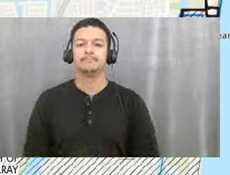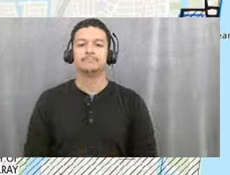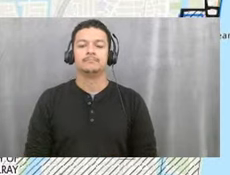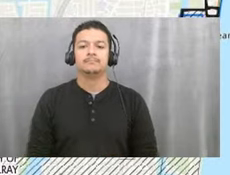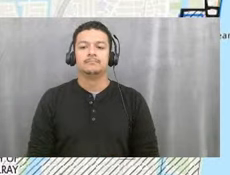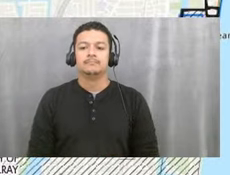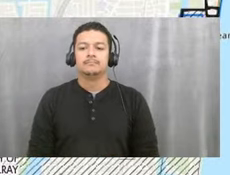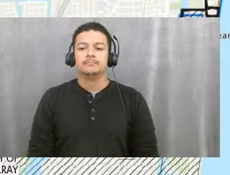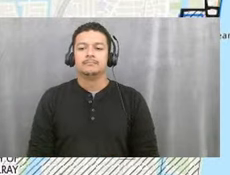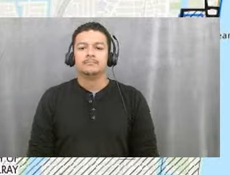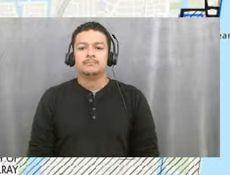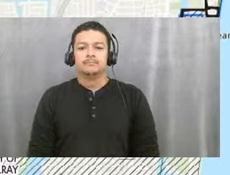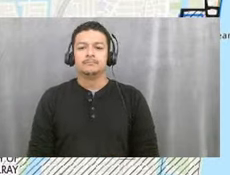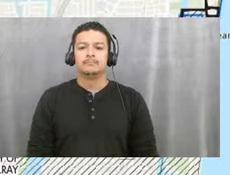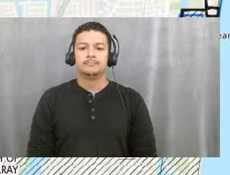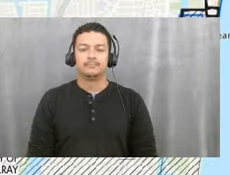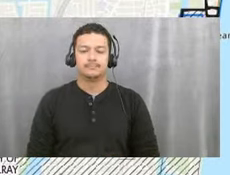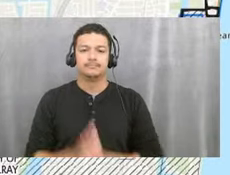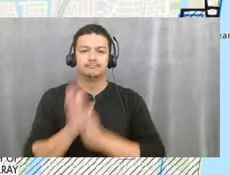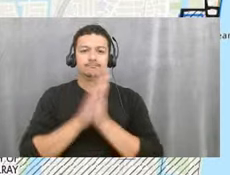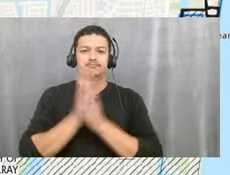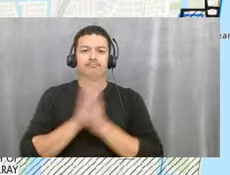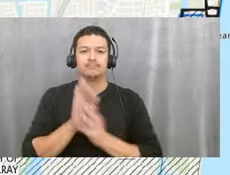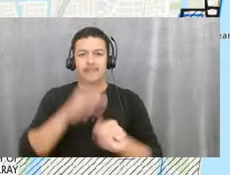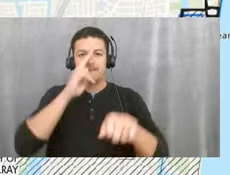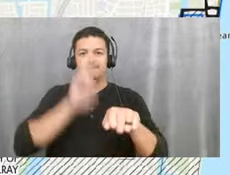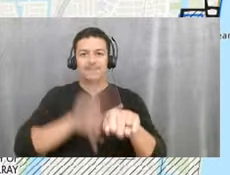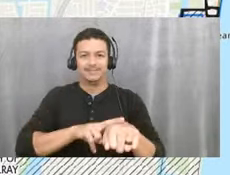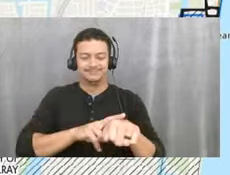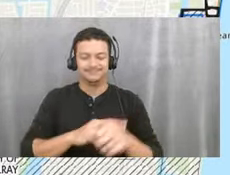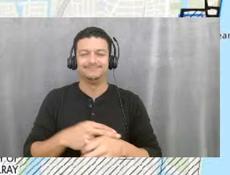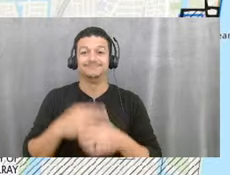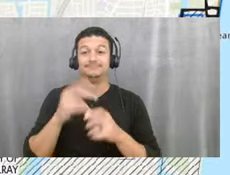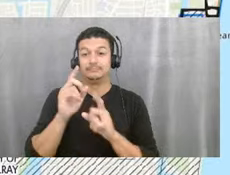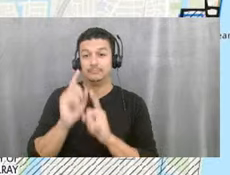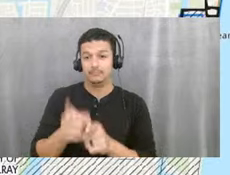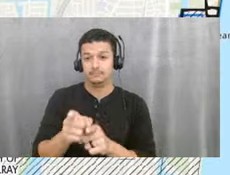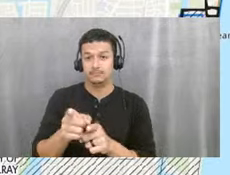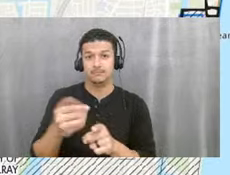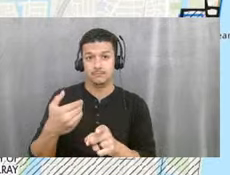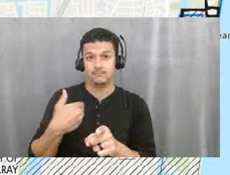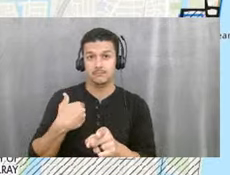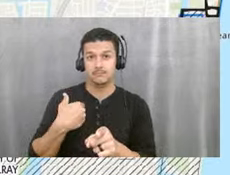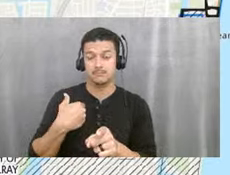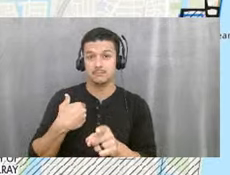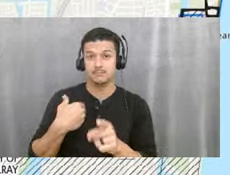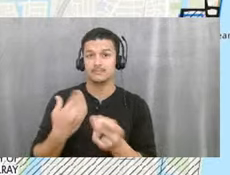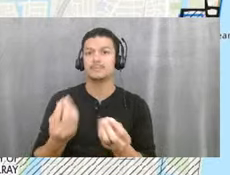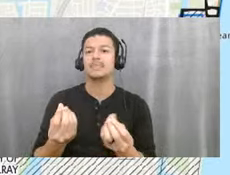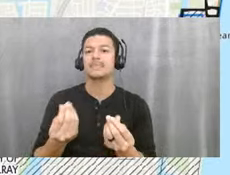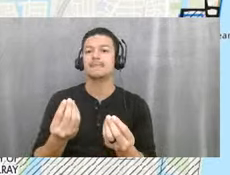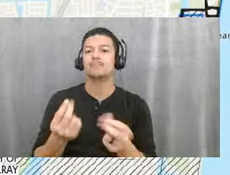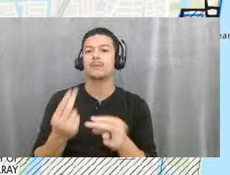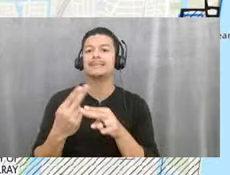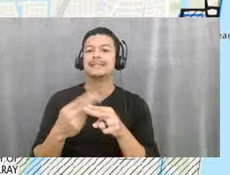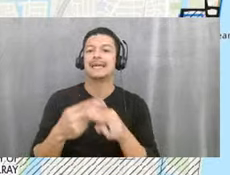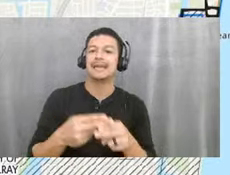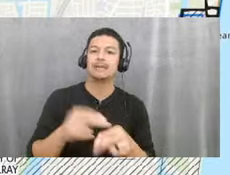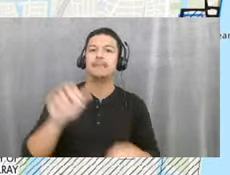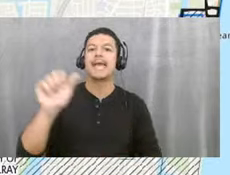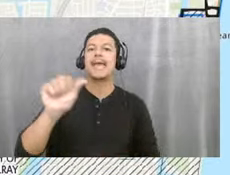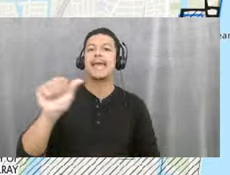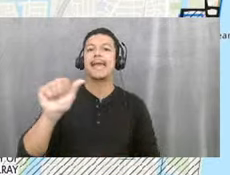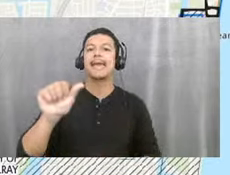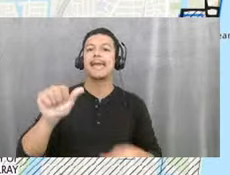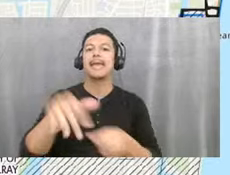The fun stuff. So here we have the properties, which I'm calling A areas, annexation